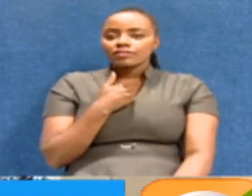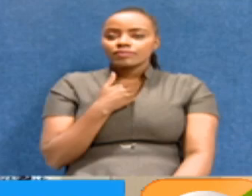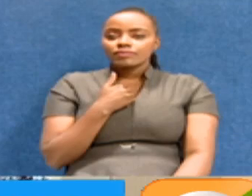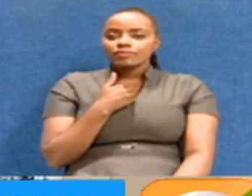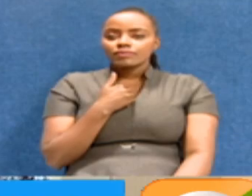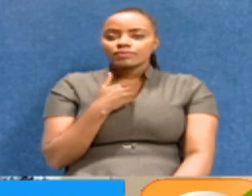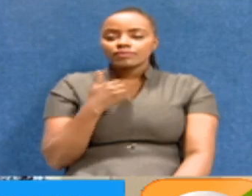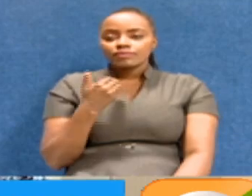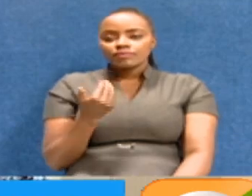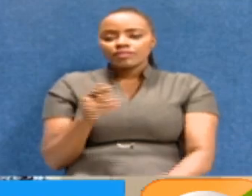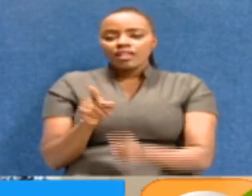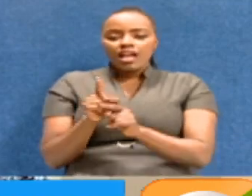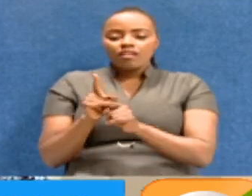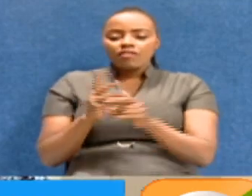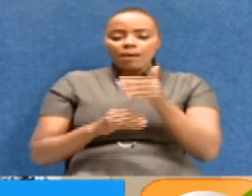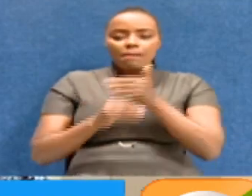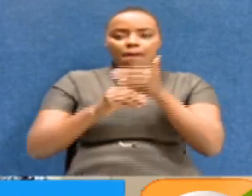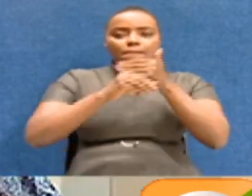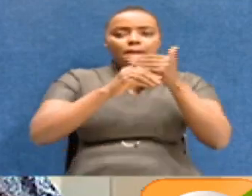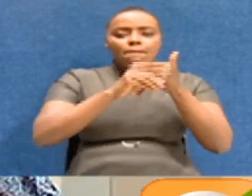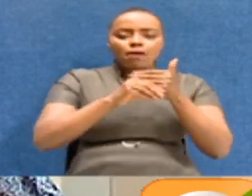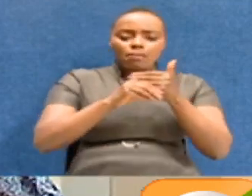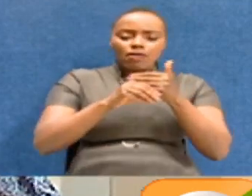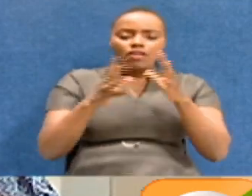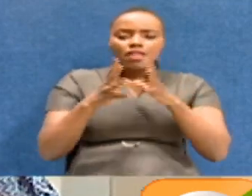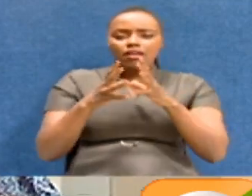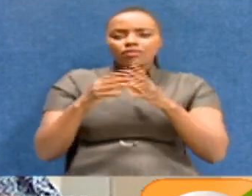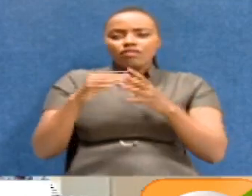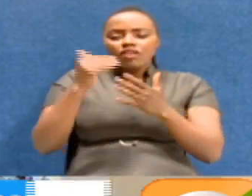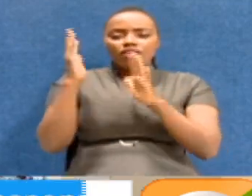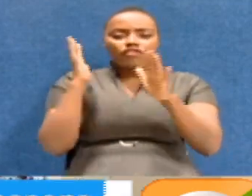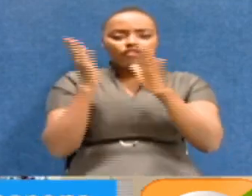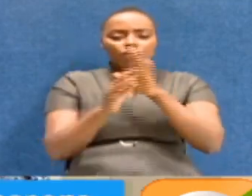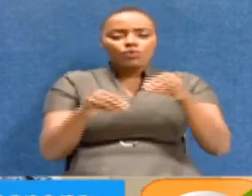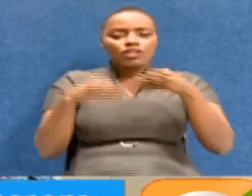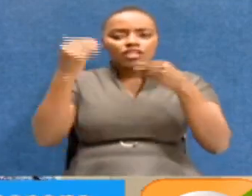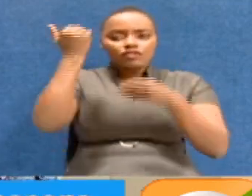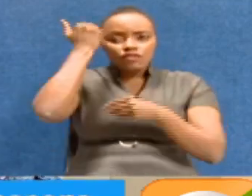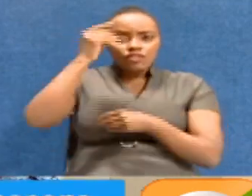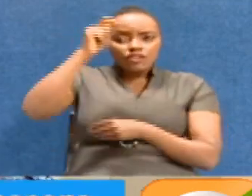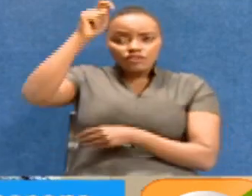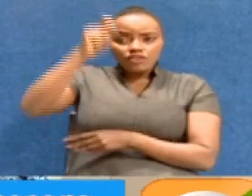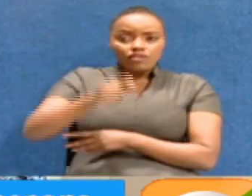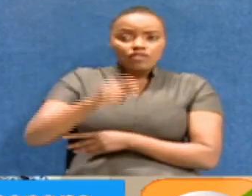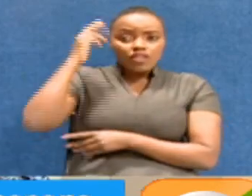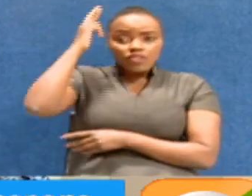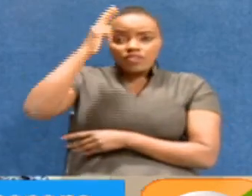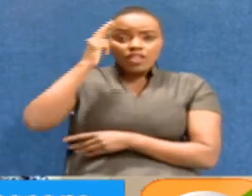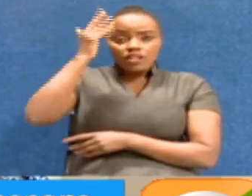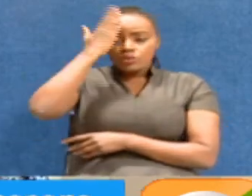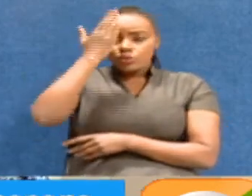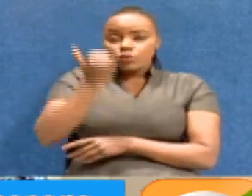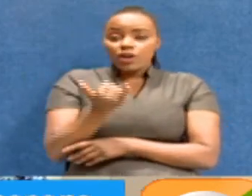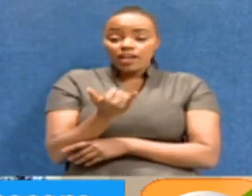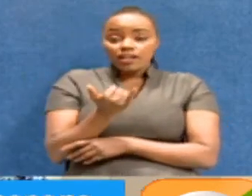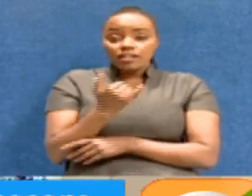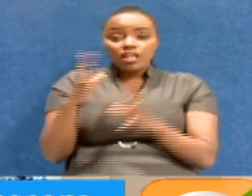Coding of cases and coding different files, give it to the judiciary. Currently, as we speak, the reason as to why